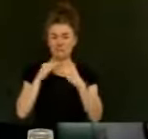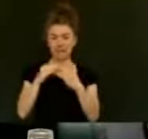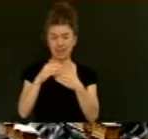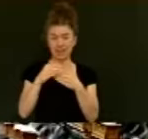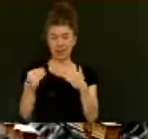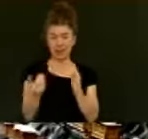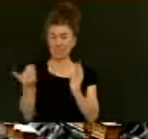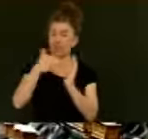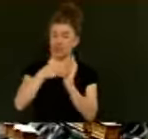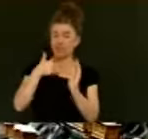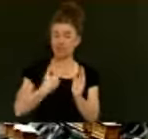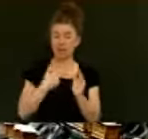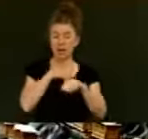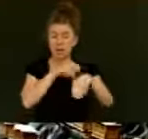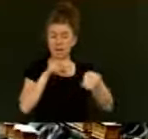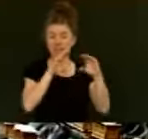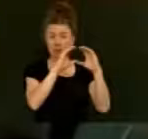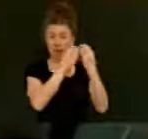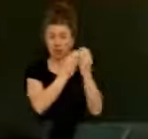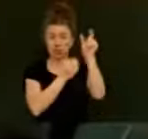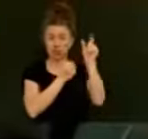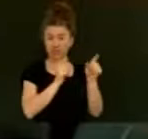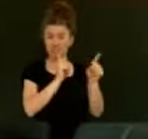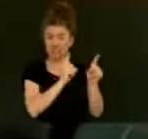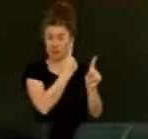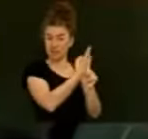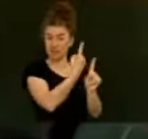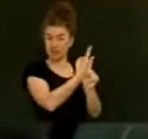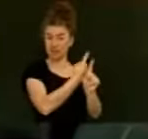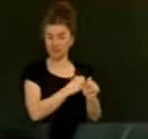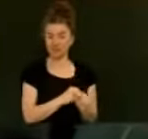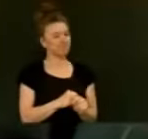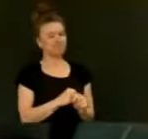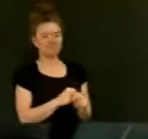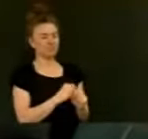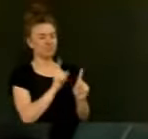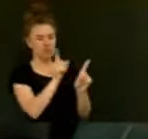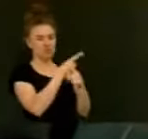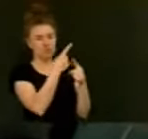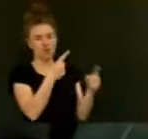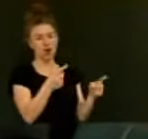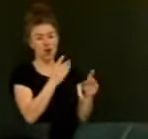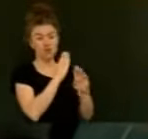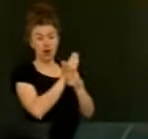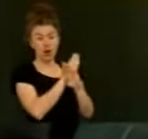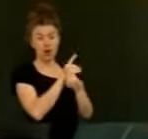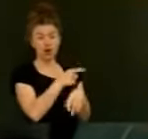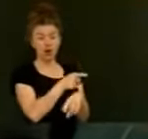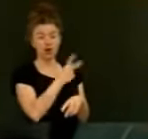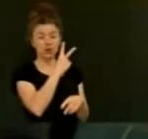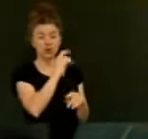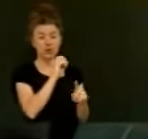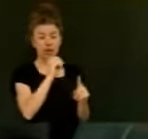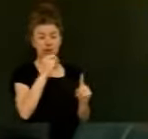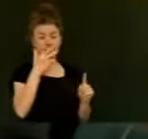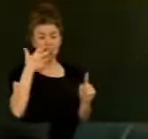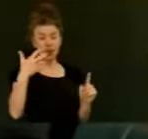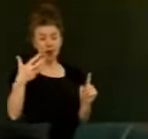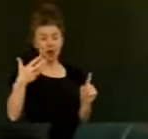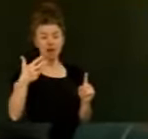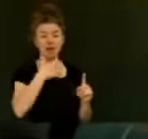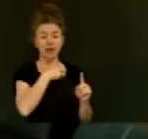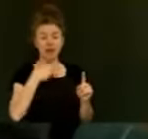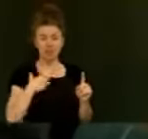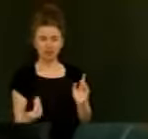himself? The Hon. Chris Finlayson. On behalf of the Minister, no, that's completely wrong. Since 2009, the government has